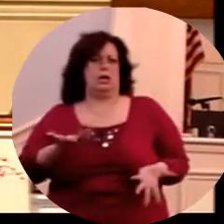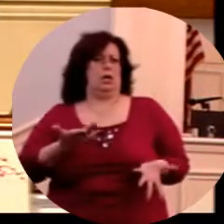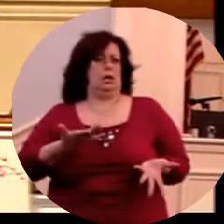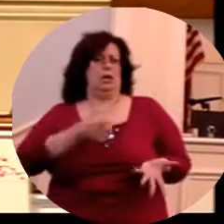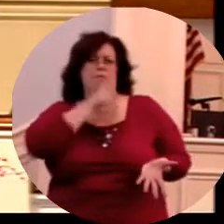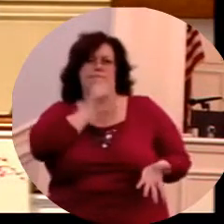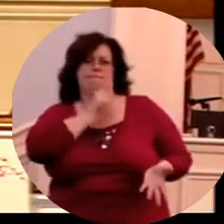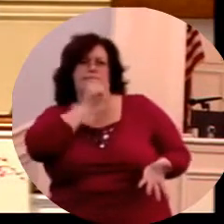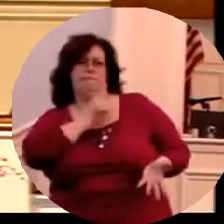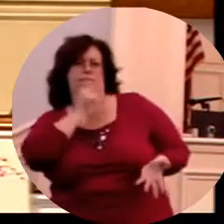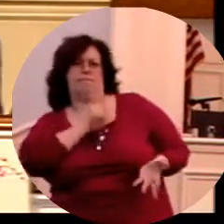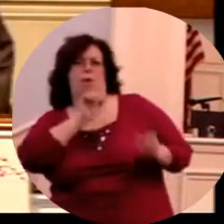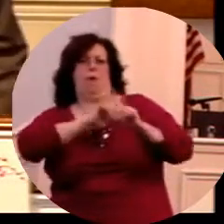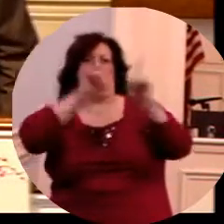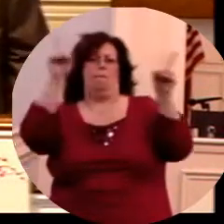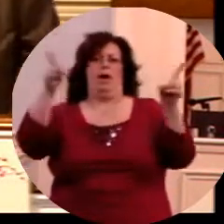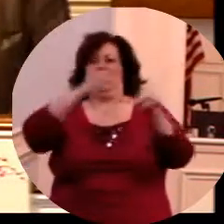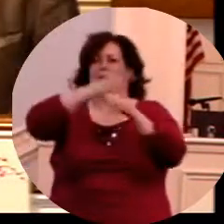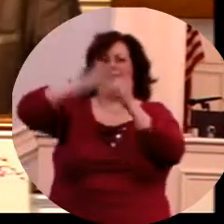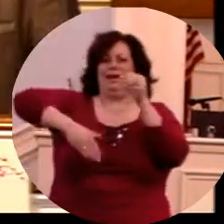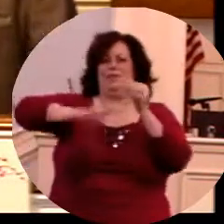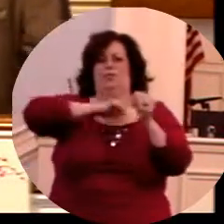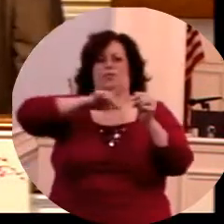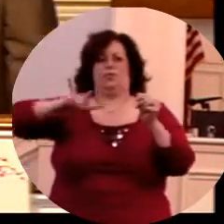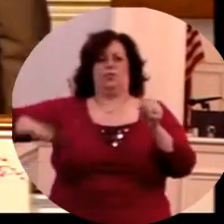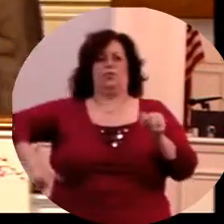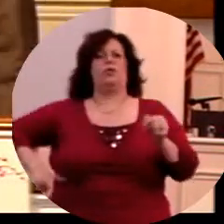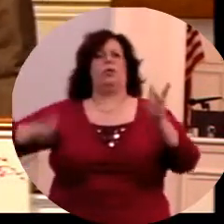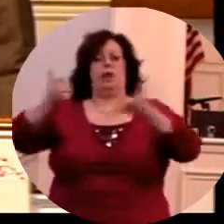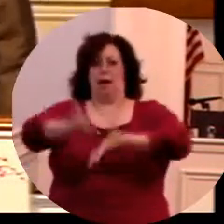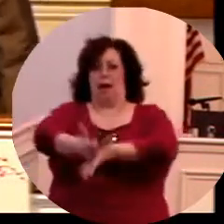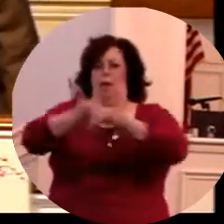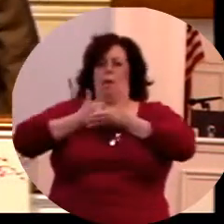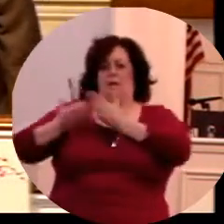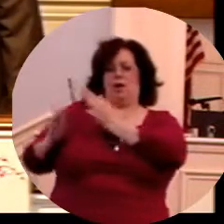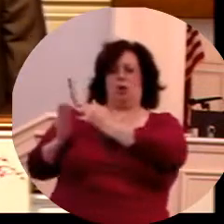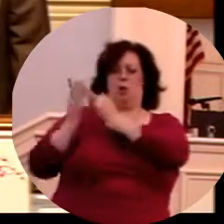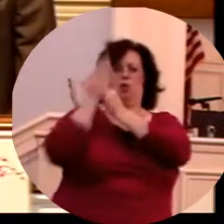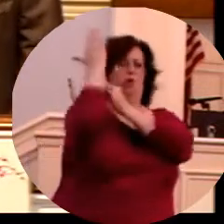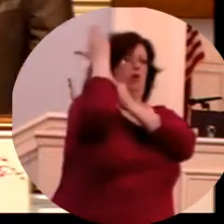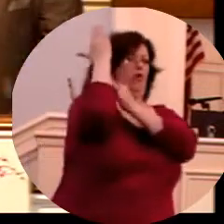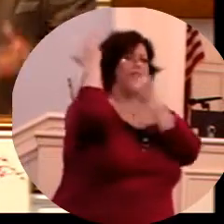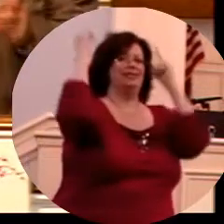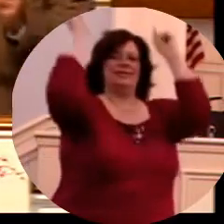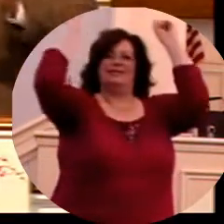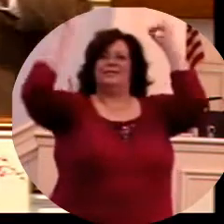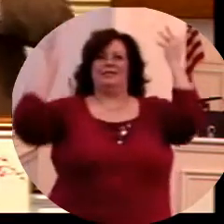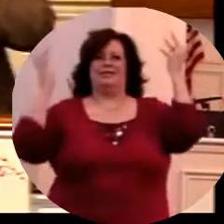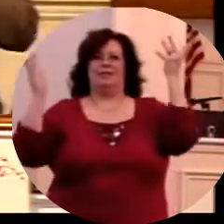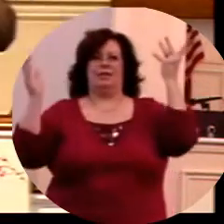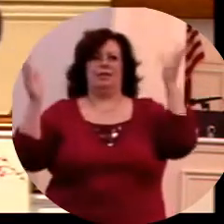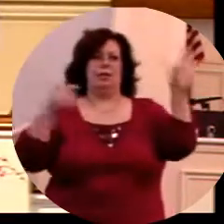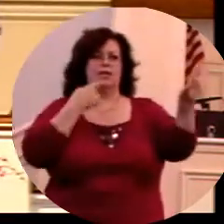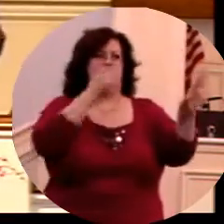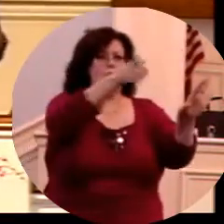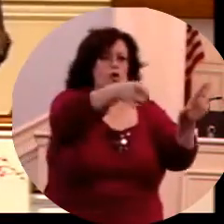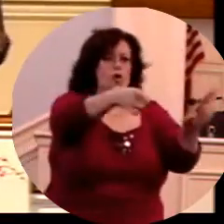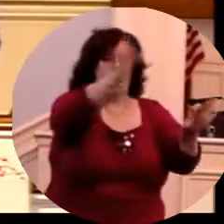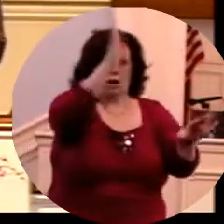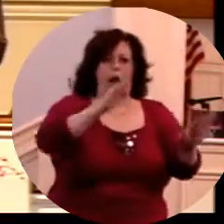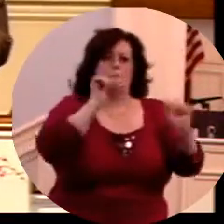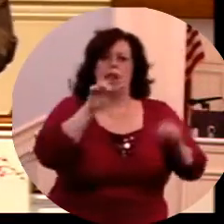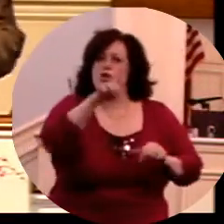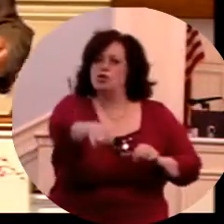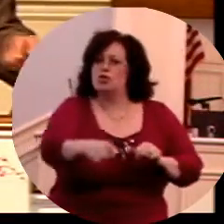endured, but out of them all the Lord what? Delivered me. I'm telling you, God will